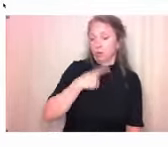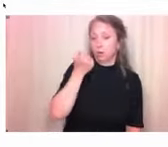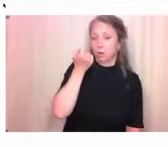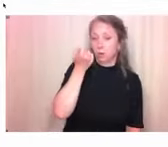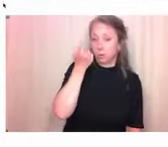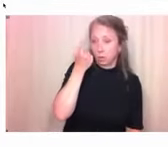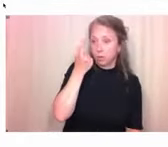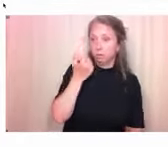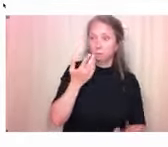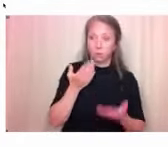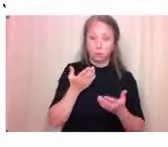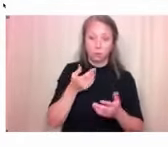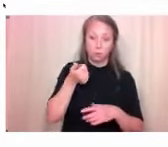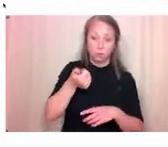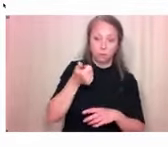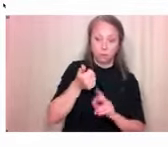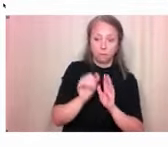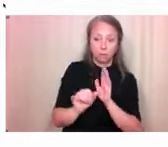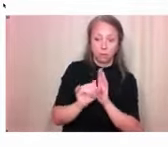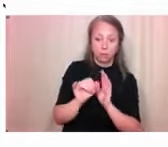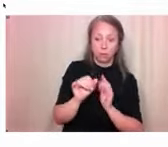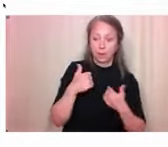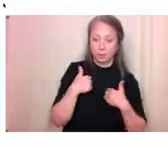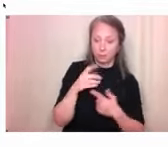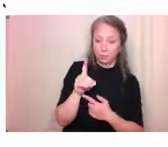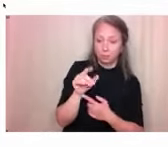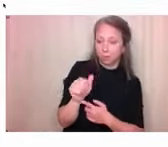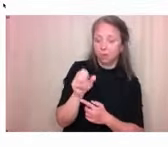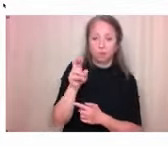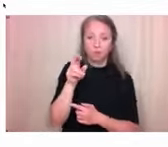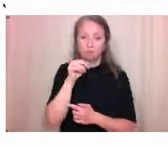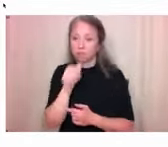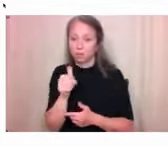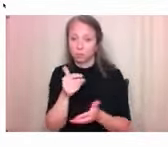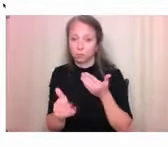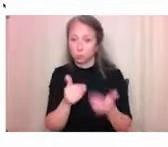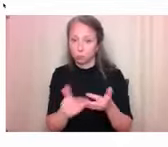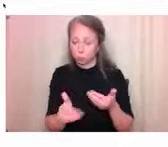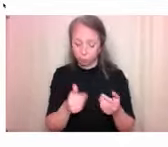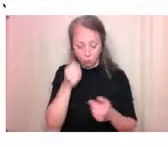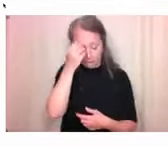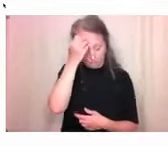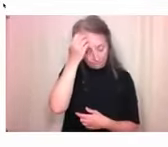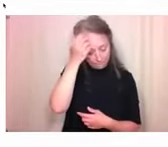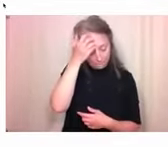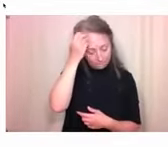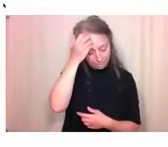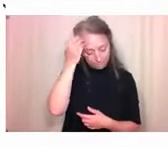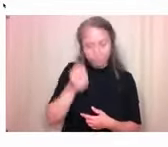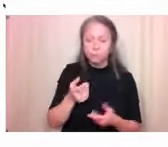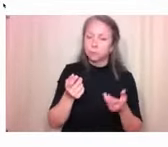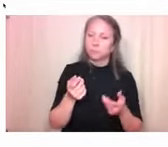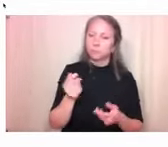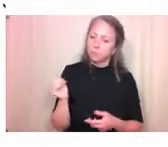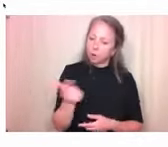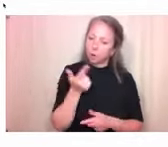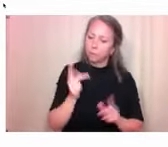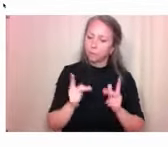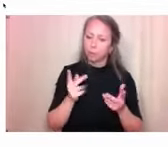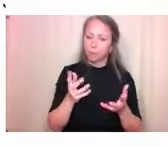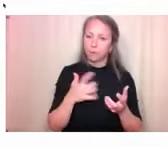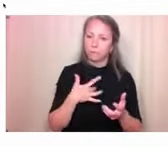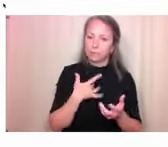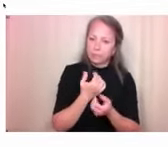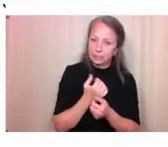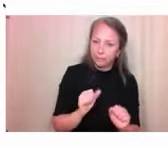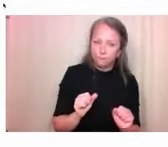experiences a disability. So anything in the built environment that prevents you from feeling safe or able to use or participate in